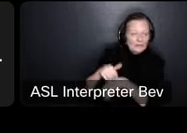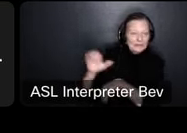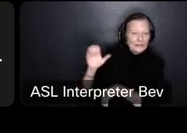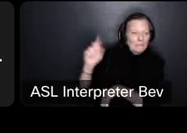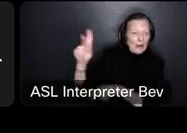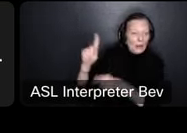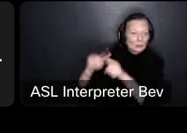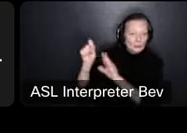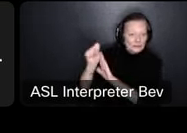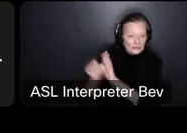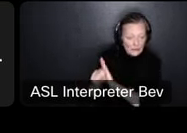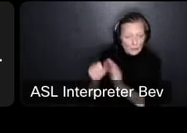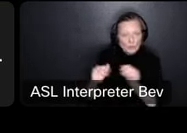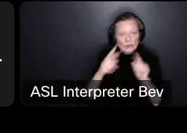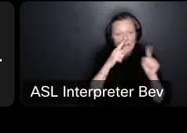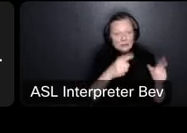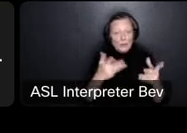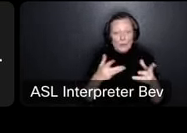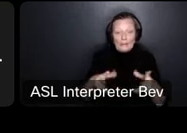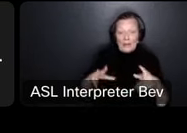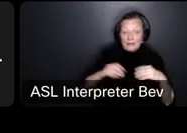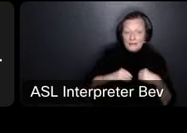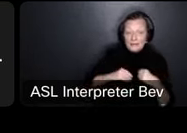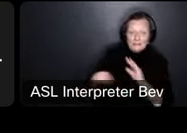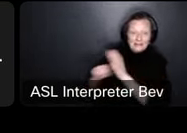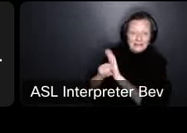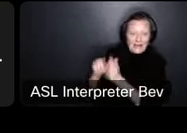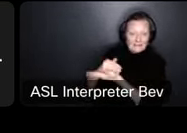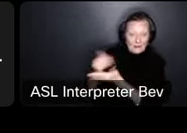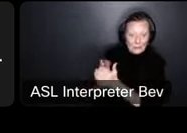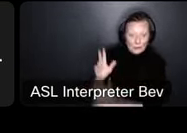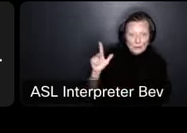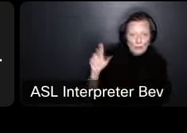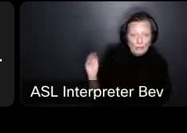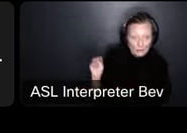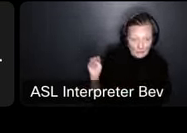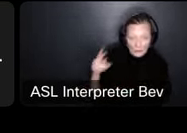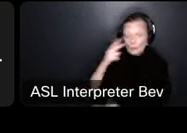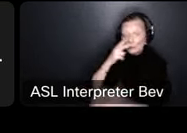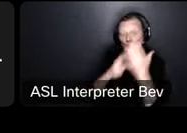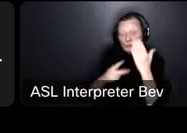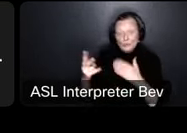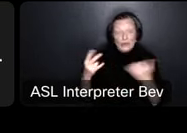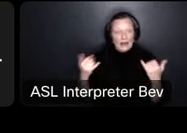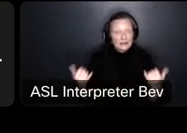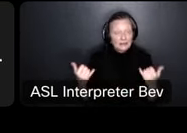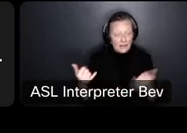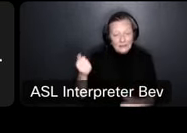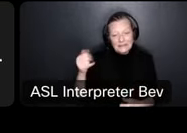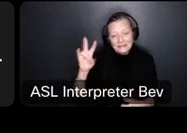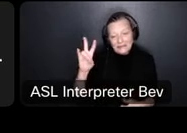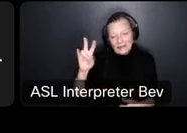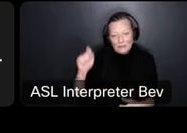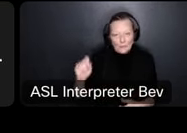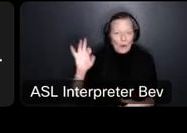so you can see the adopted deficit back in 2324 was at 23 million the projected deficit this time around is 17.9